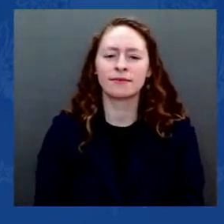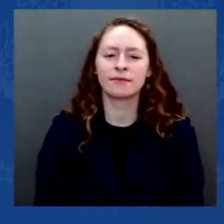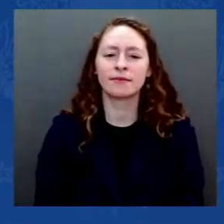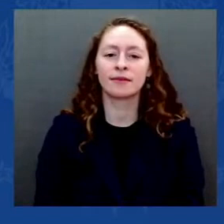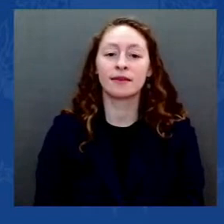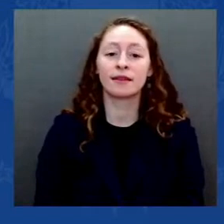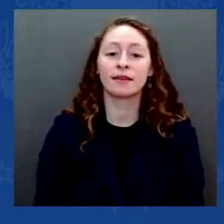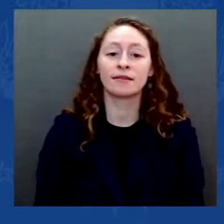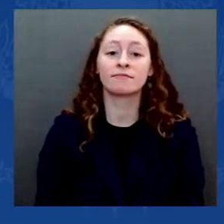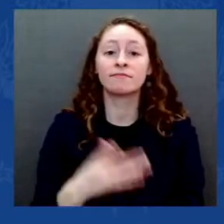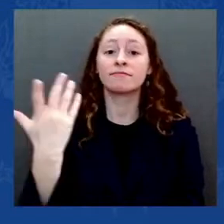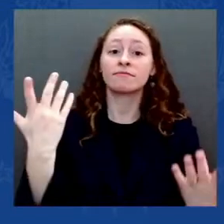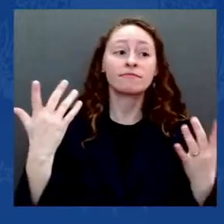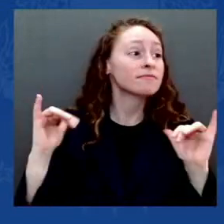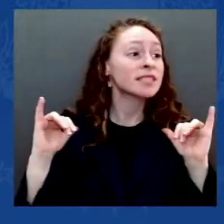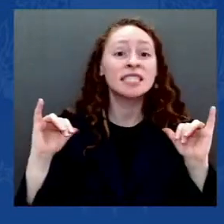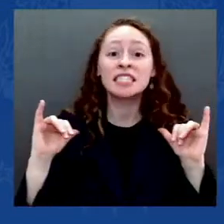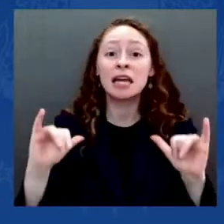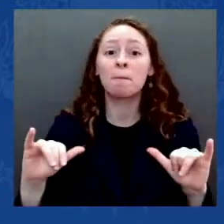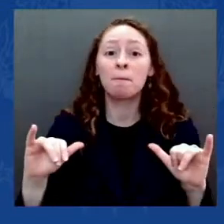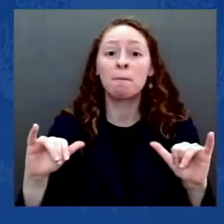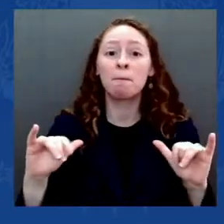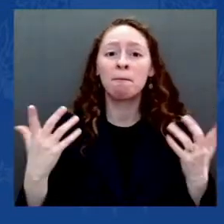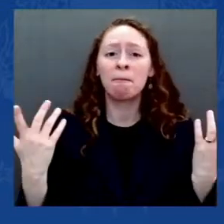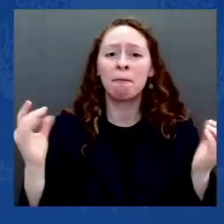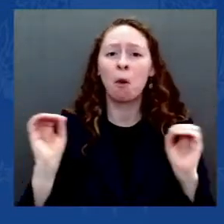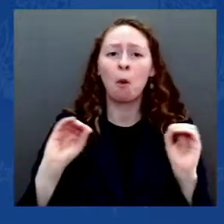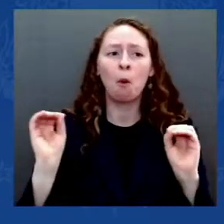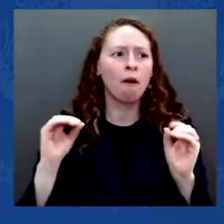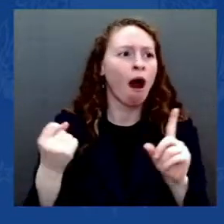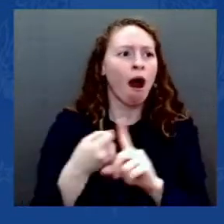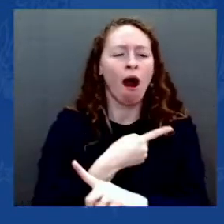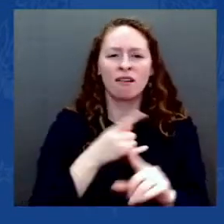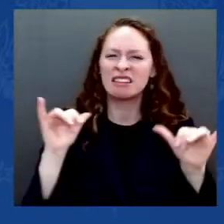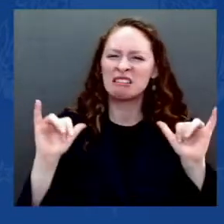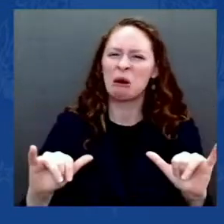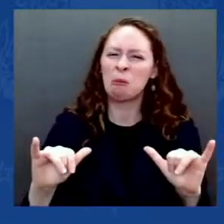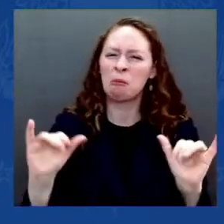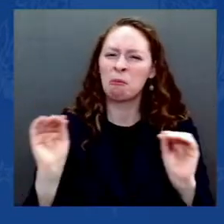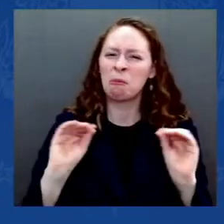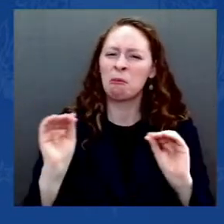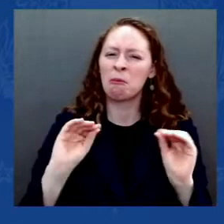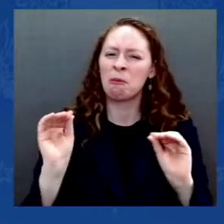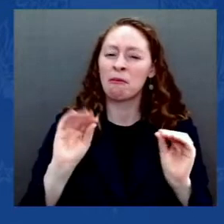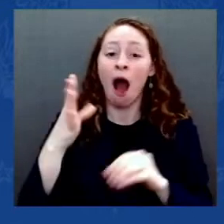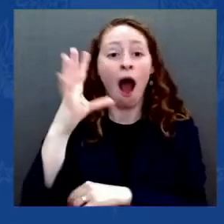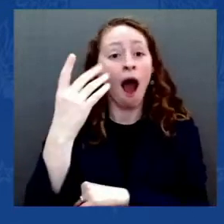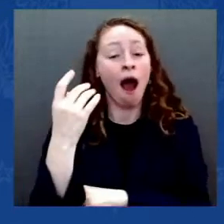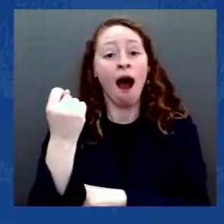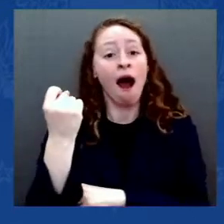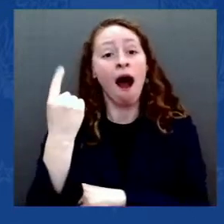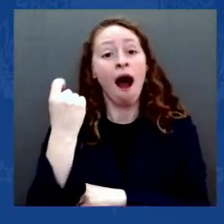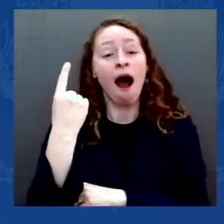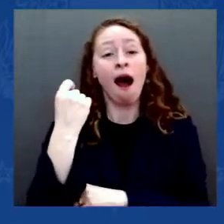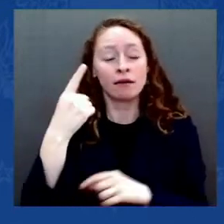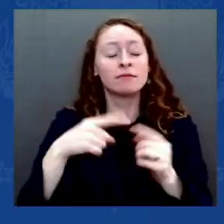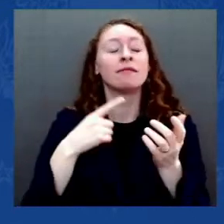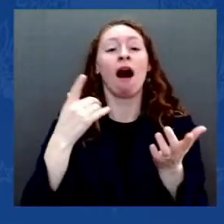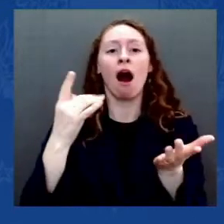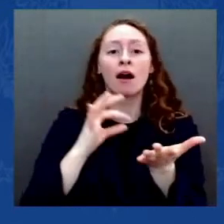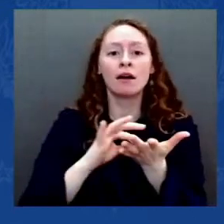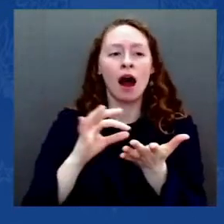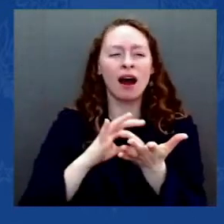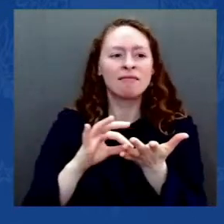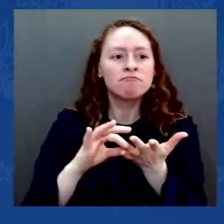And in some of them, the irony is, the margin of Victory Act really grew slightly. So let's speak plainly about what happened in 2020.